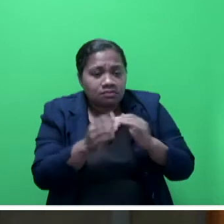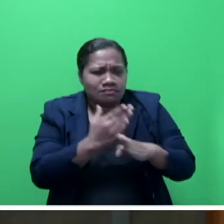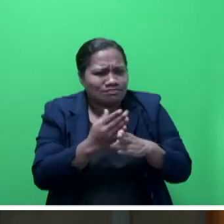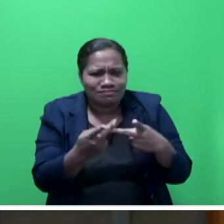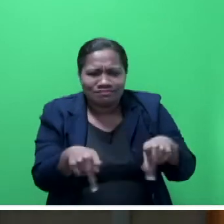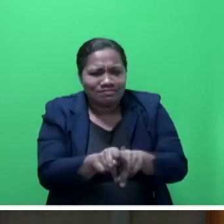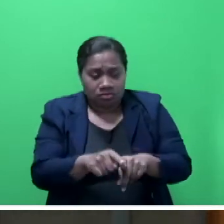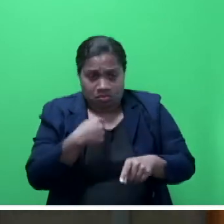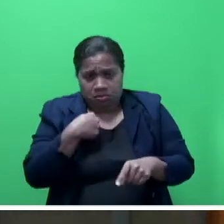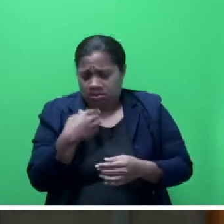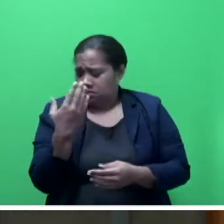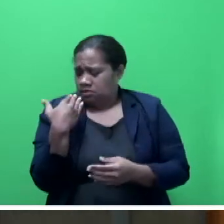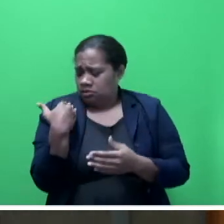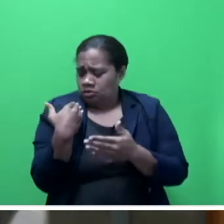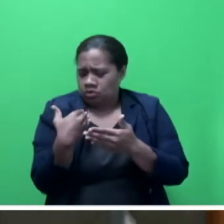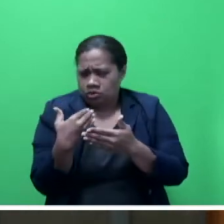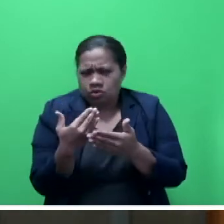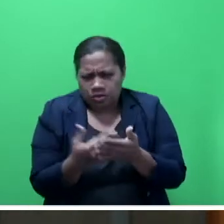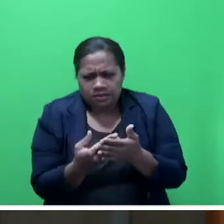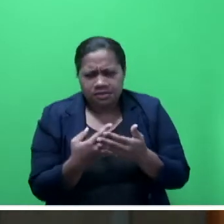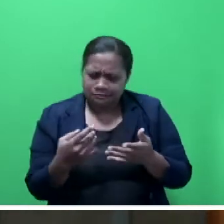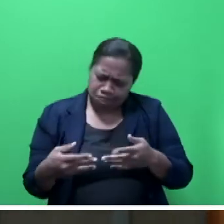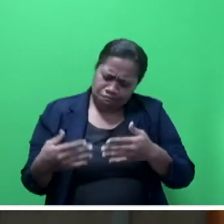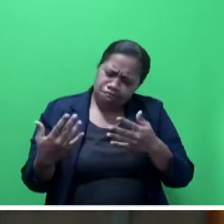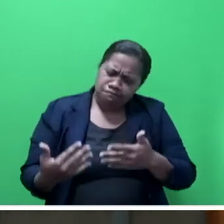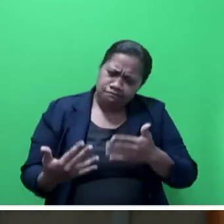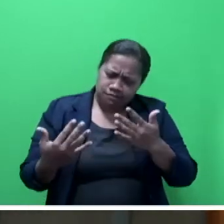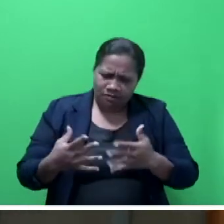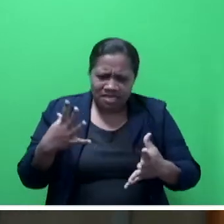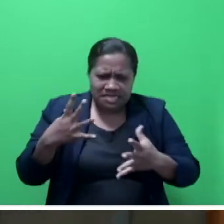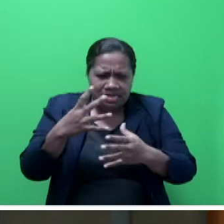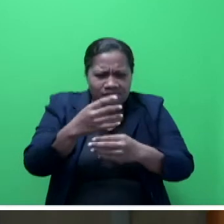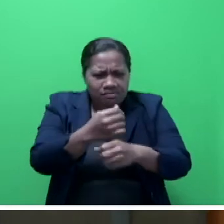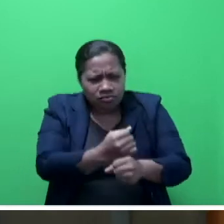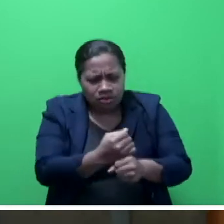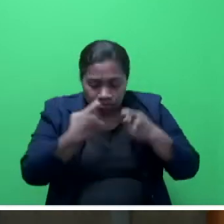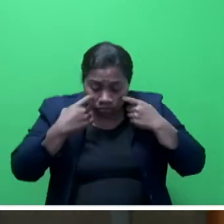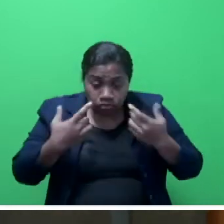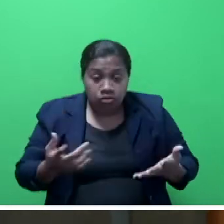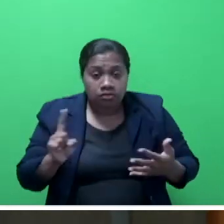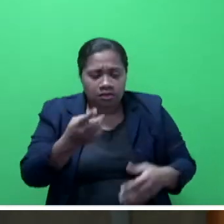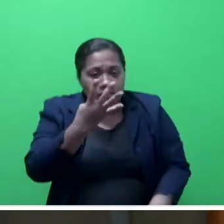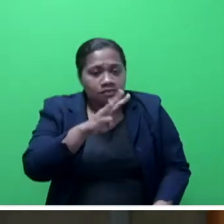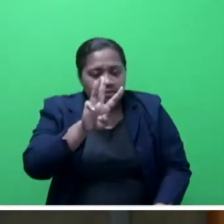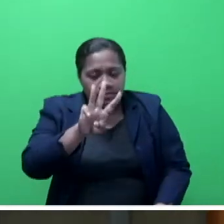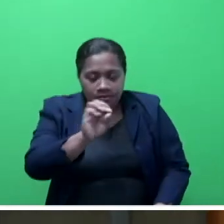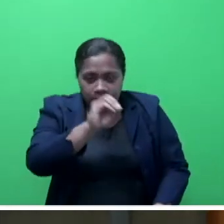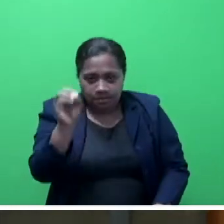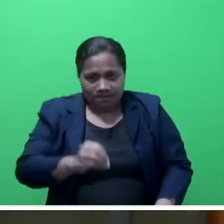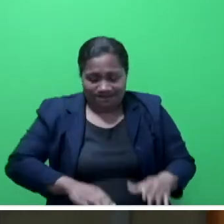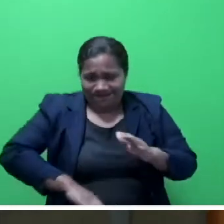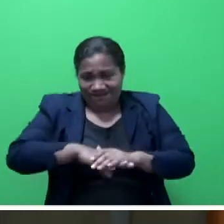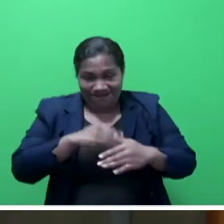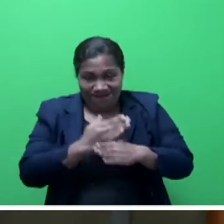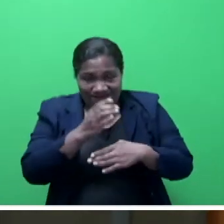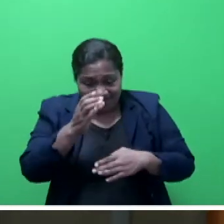these figures and in summary, it showed that 43% of the total workers surveyed were